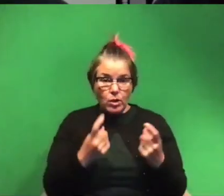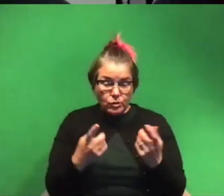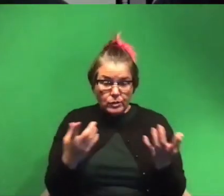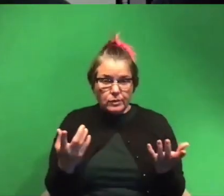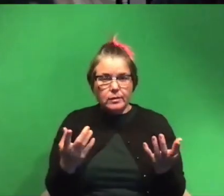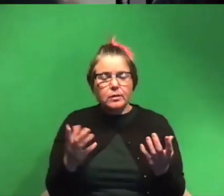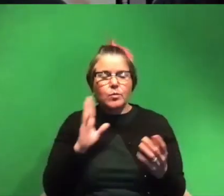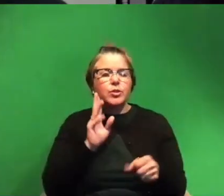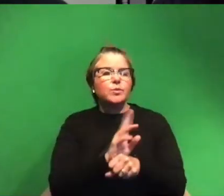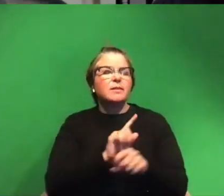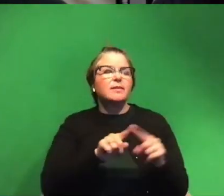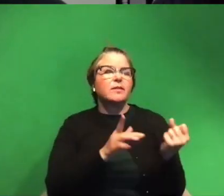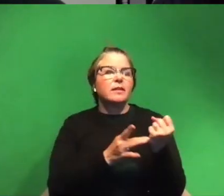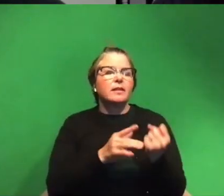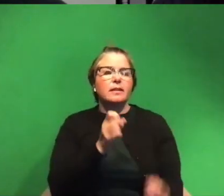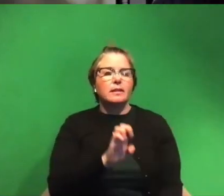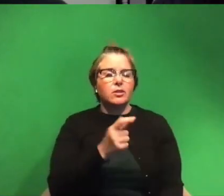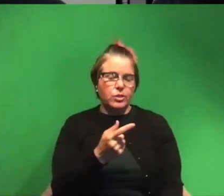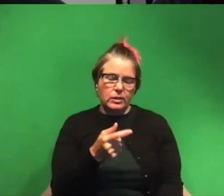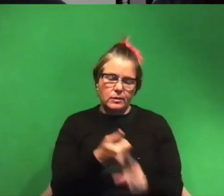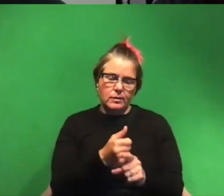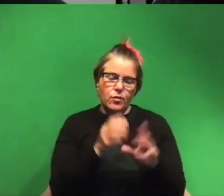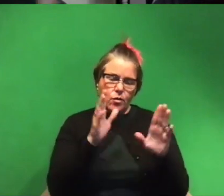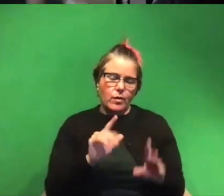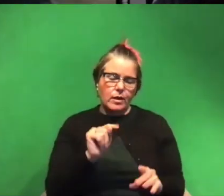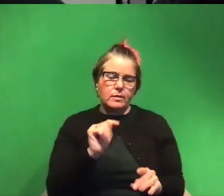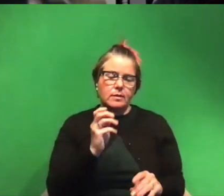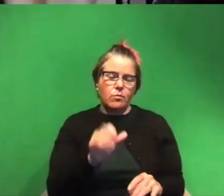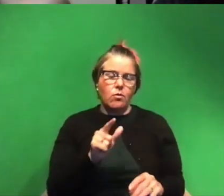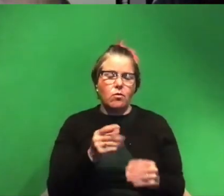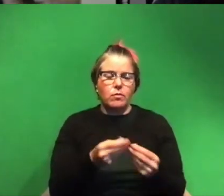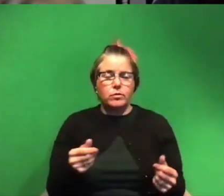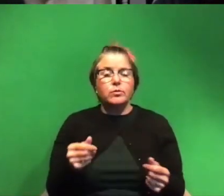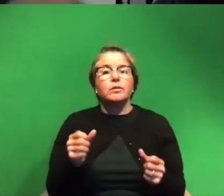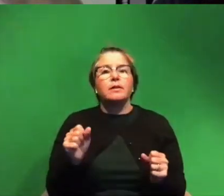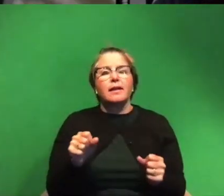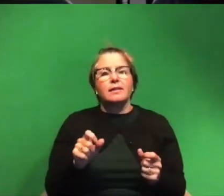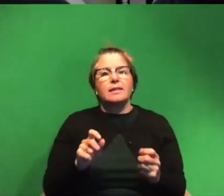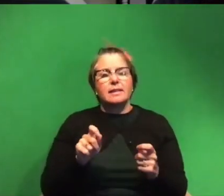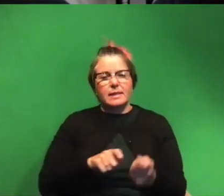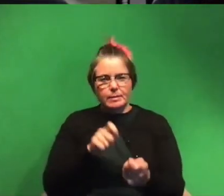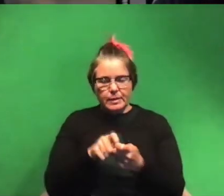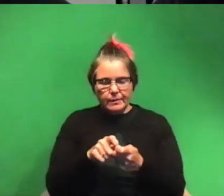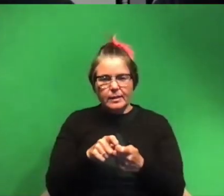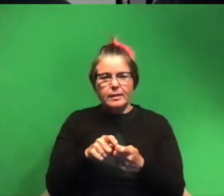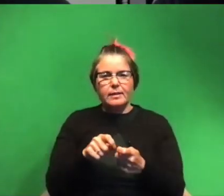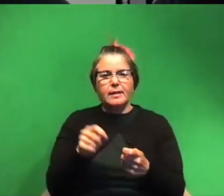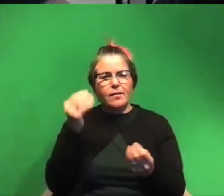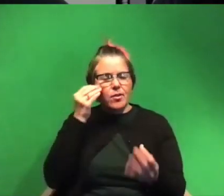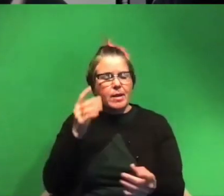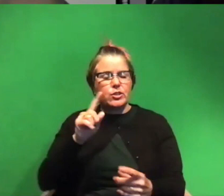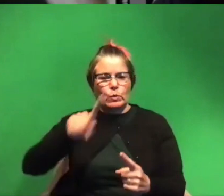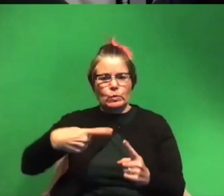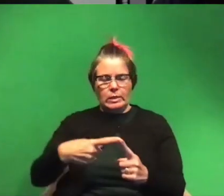employ a different technique eeg is really great for temporal resolution where you can get very very specific um information on when